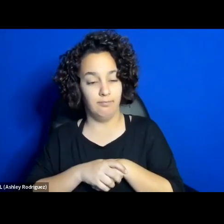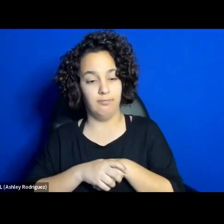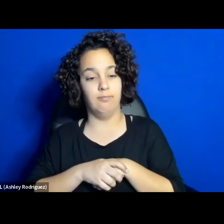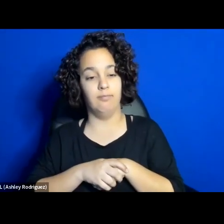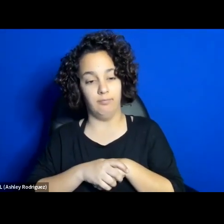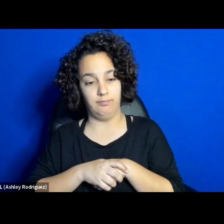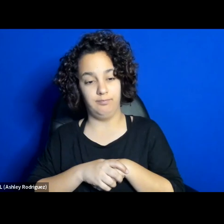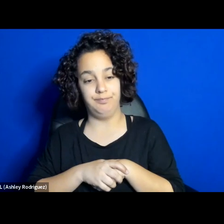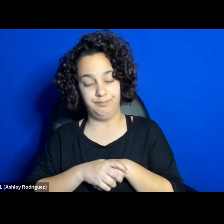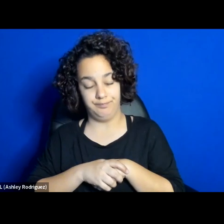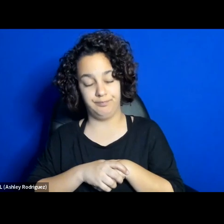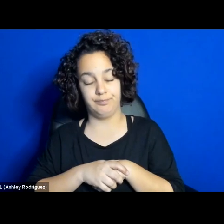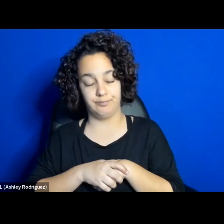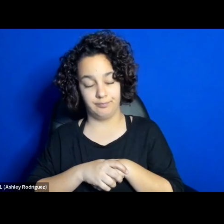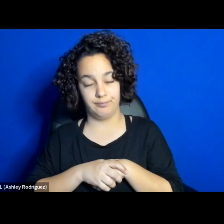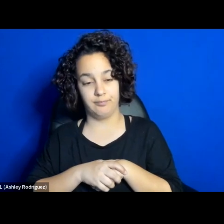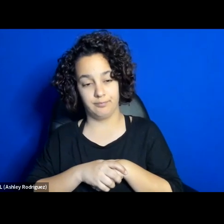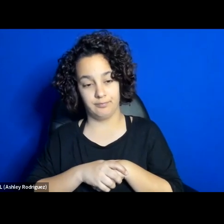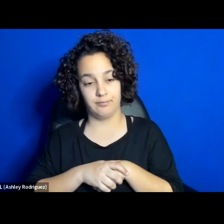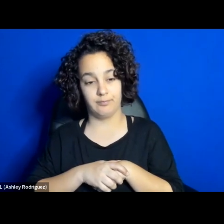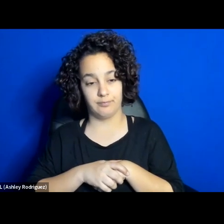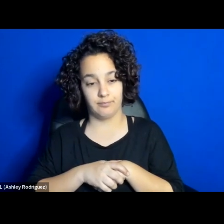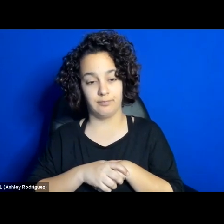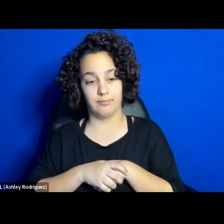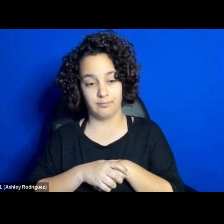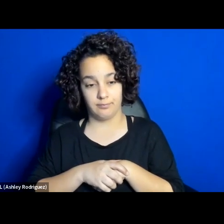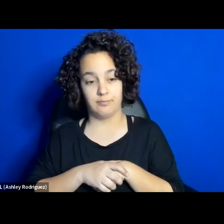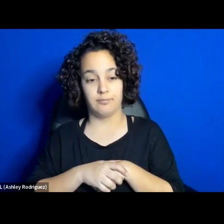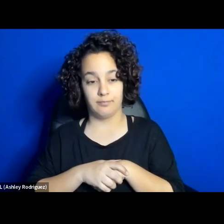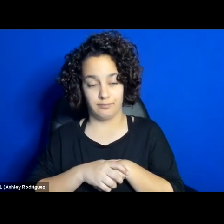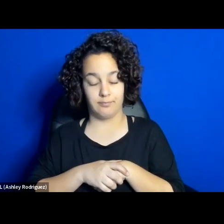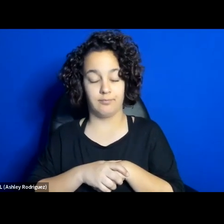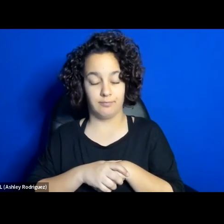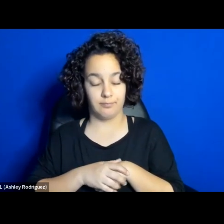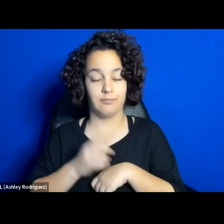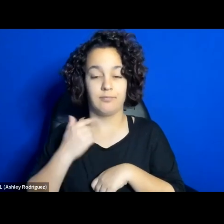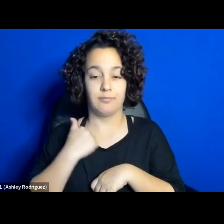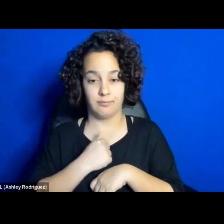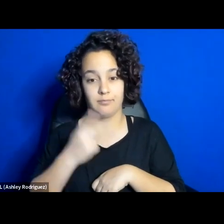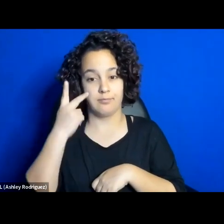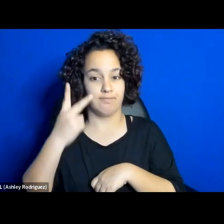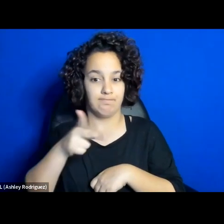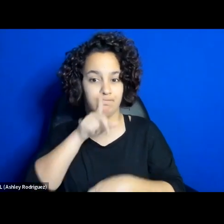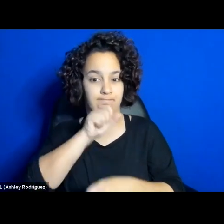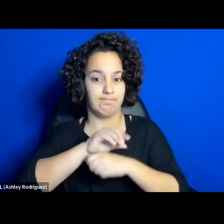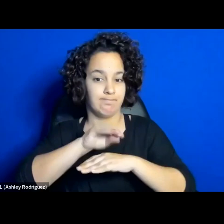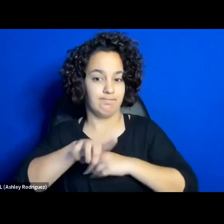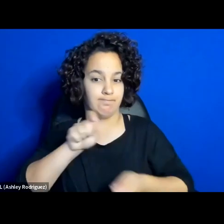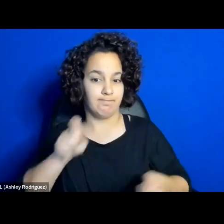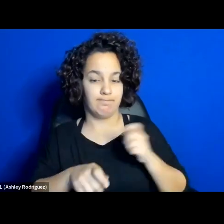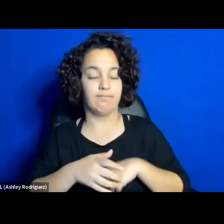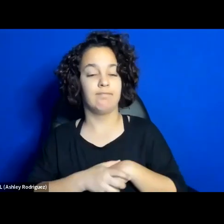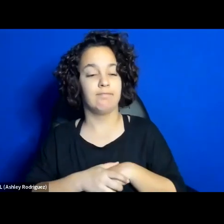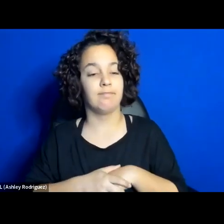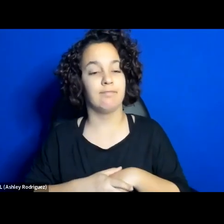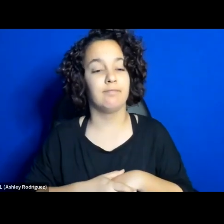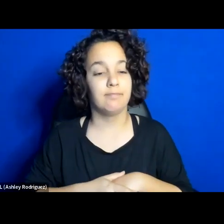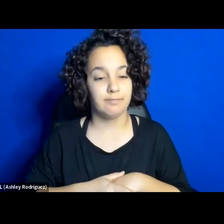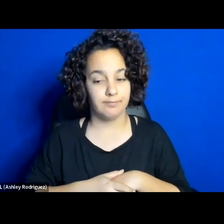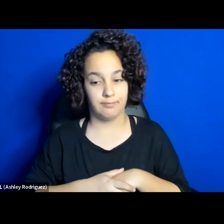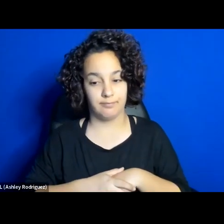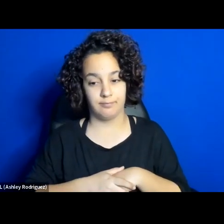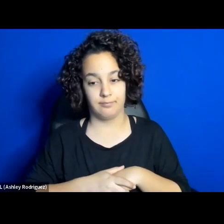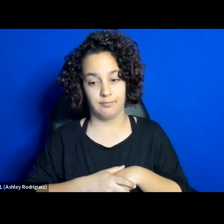ongoing in the context. So that's very important, and the other thing that transpired from